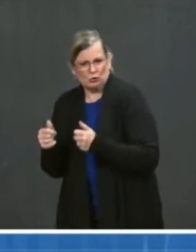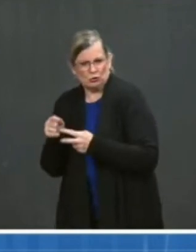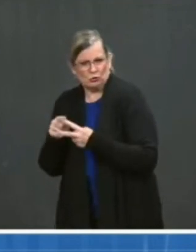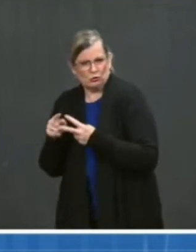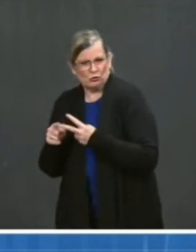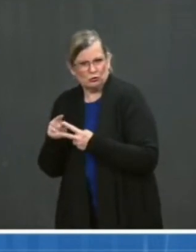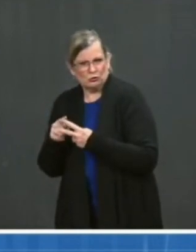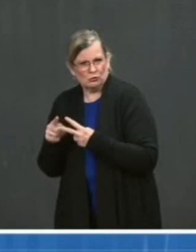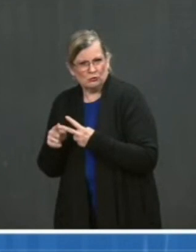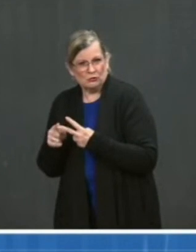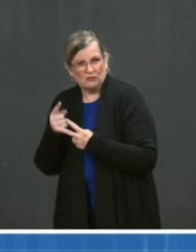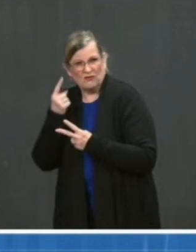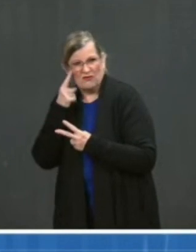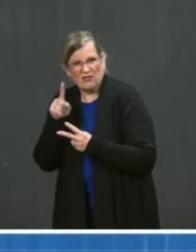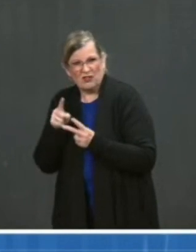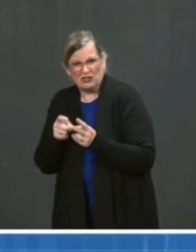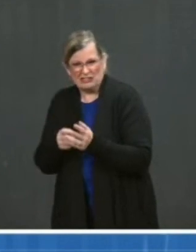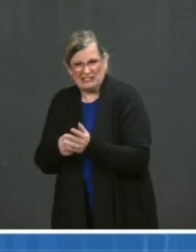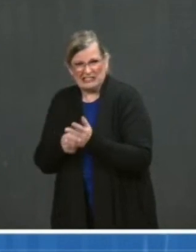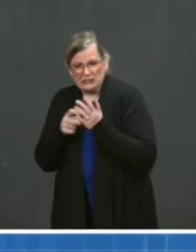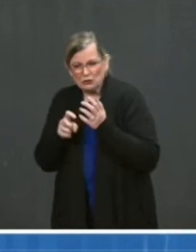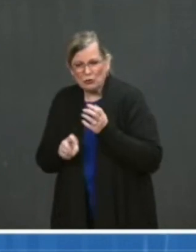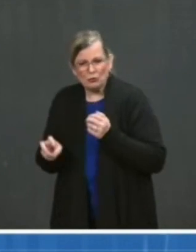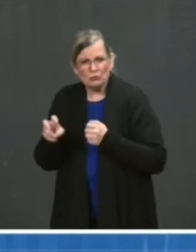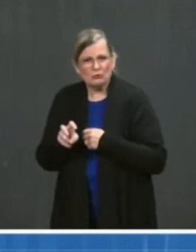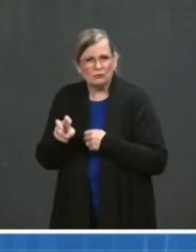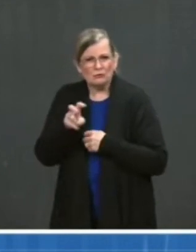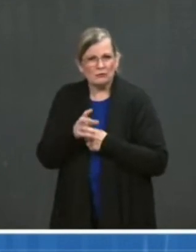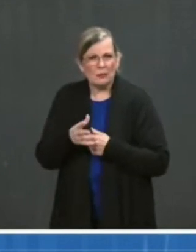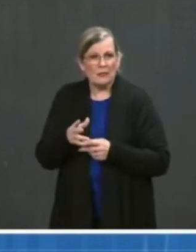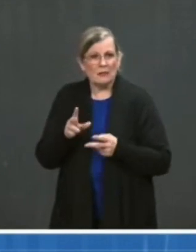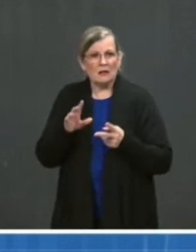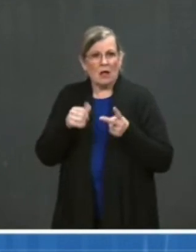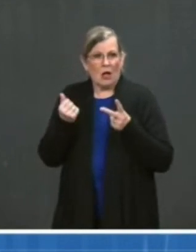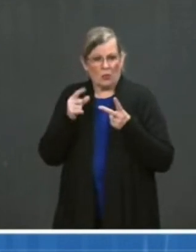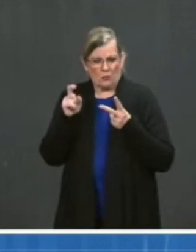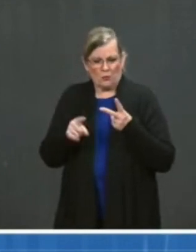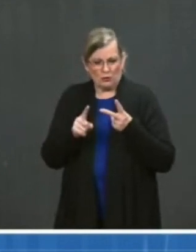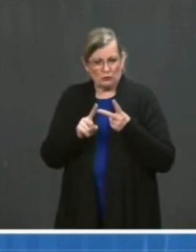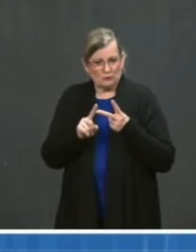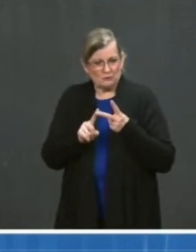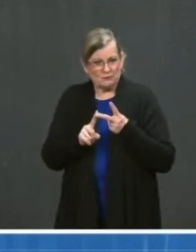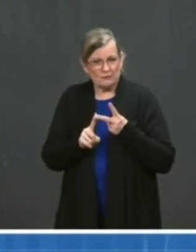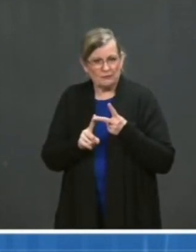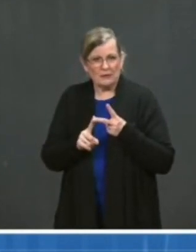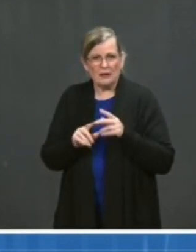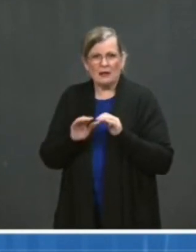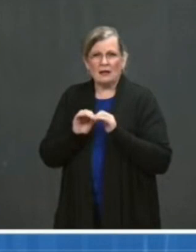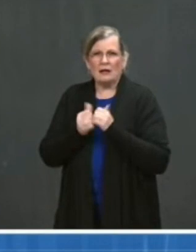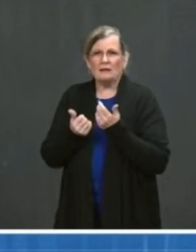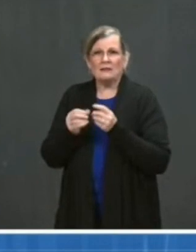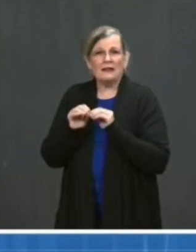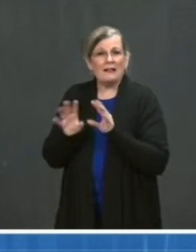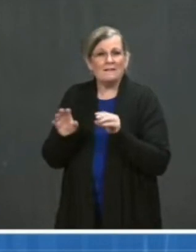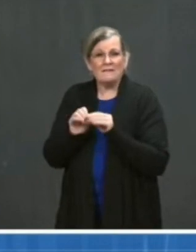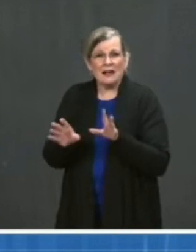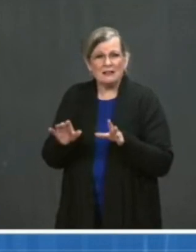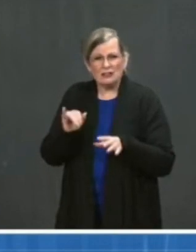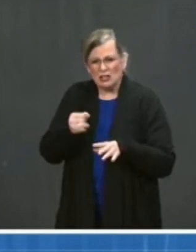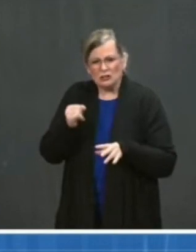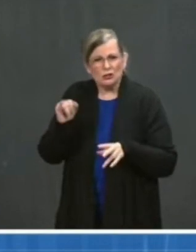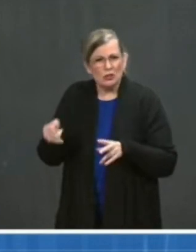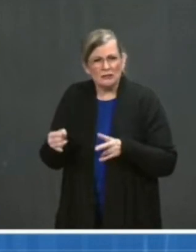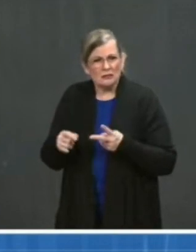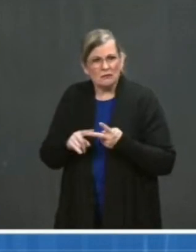partially vaccinated people that should be avoiding that? And Jeff, can you just clarify on Johnson & Johnson? They said 24 million doses